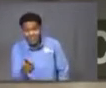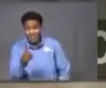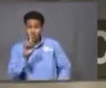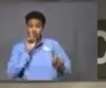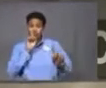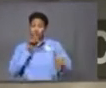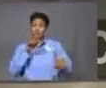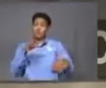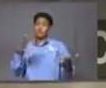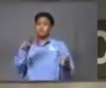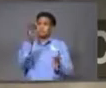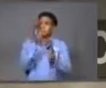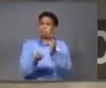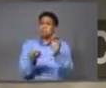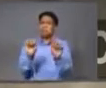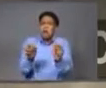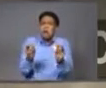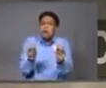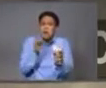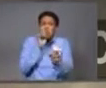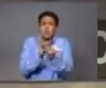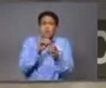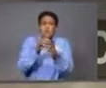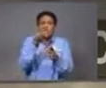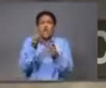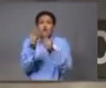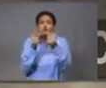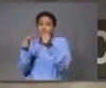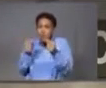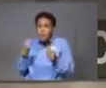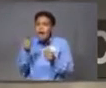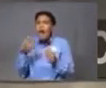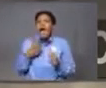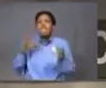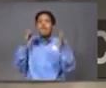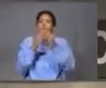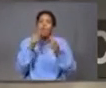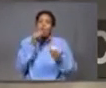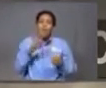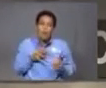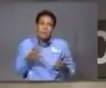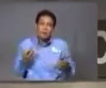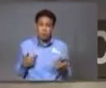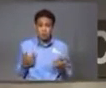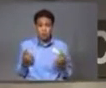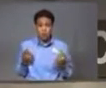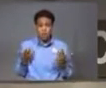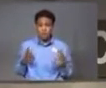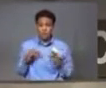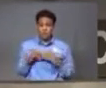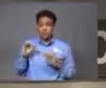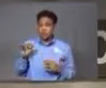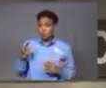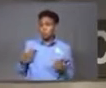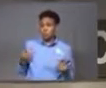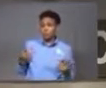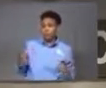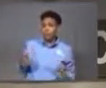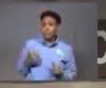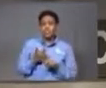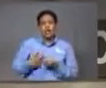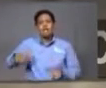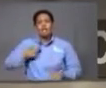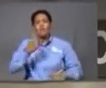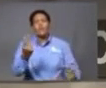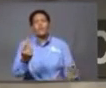you can do, which is to ensure that in your recruitment at least you have more women. We have done that in the Jamaica Liberal Party.